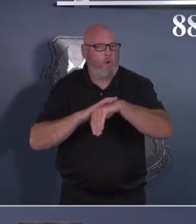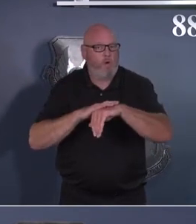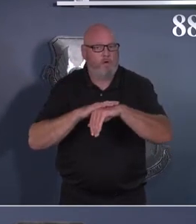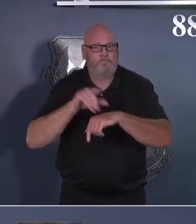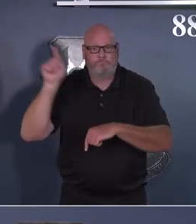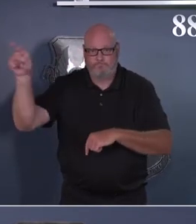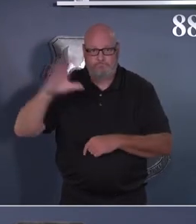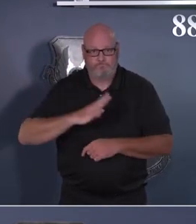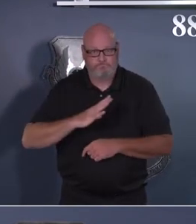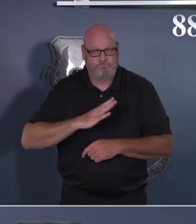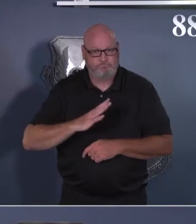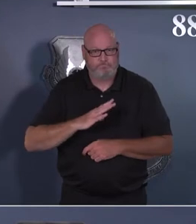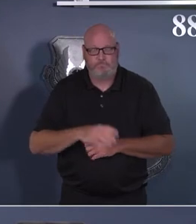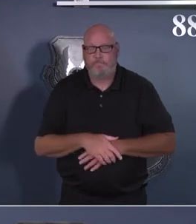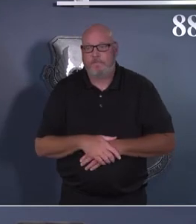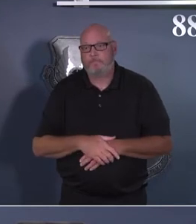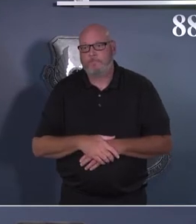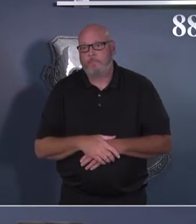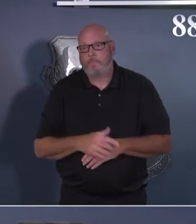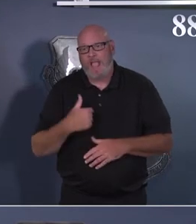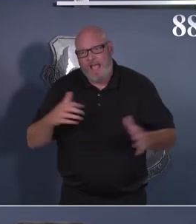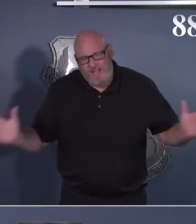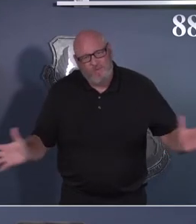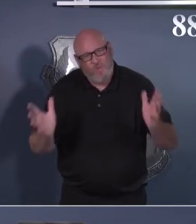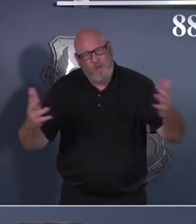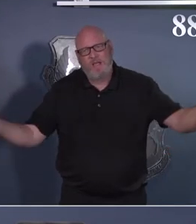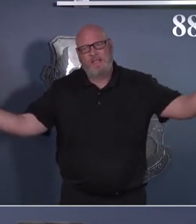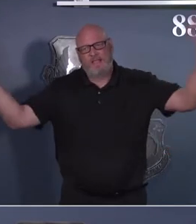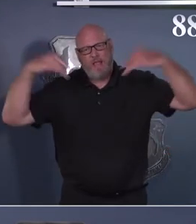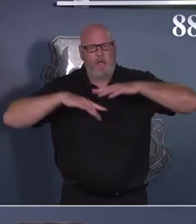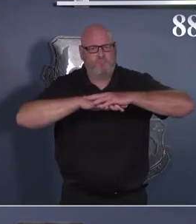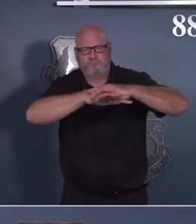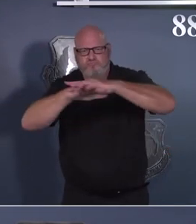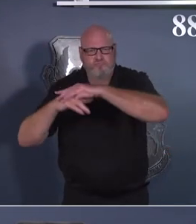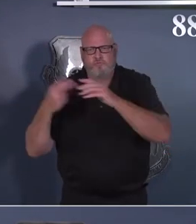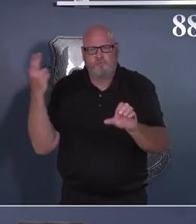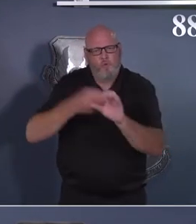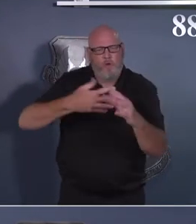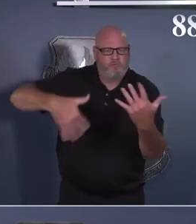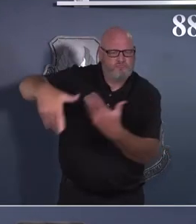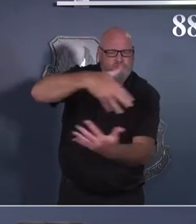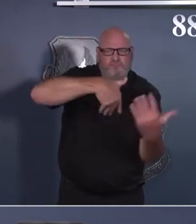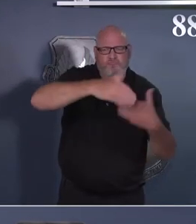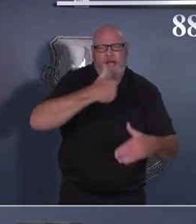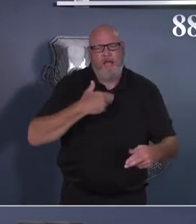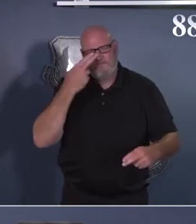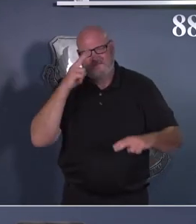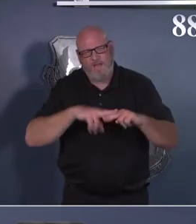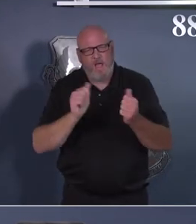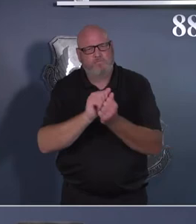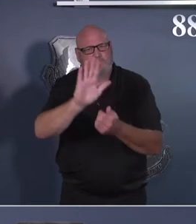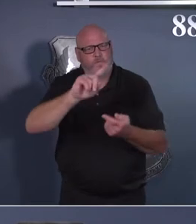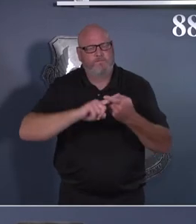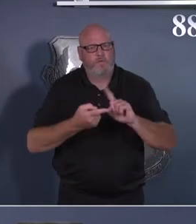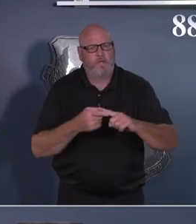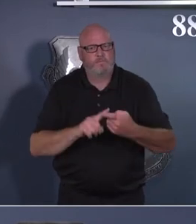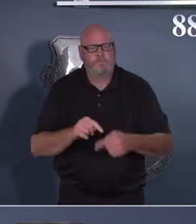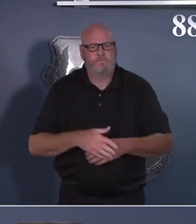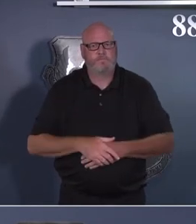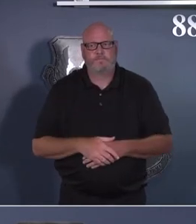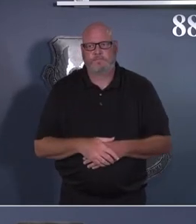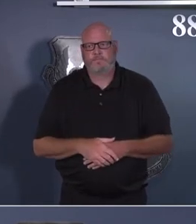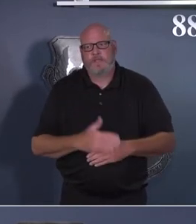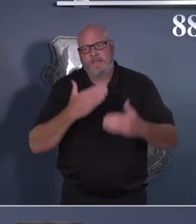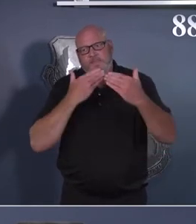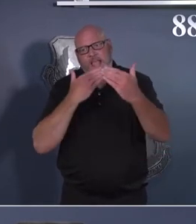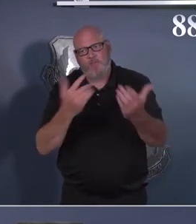really continue to stay connected with our friends and our neighbors. Thank you again for your time and attention. I'm excited to